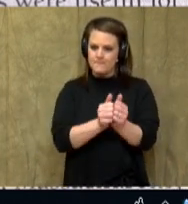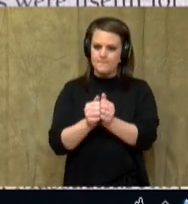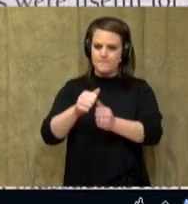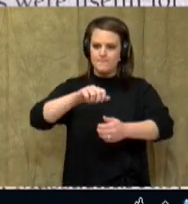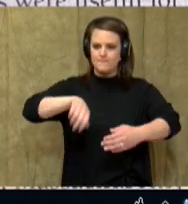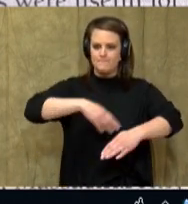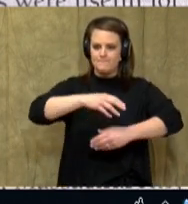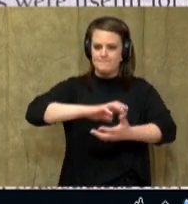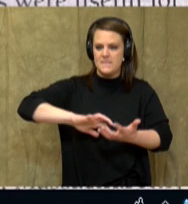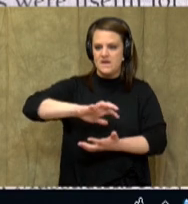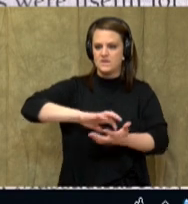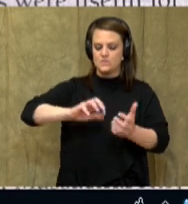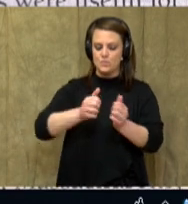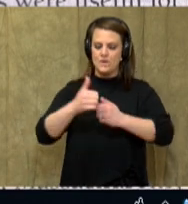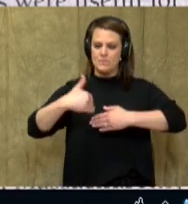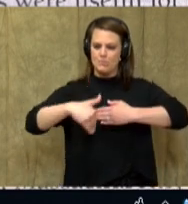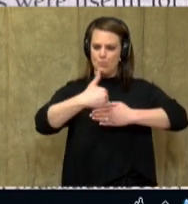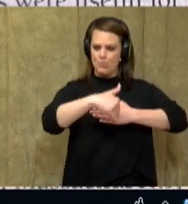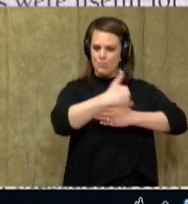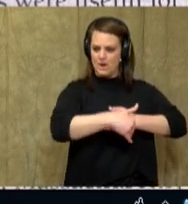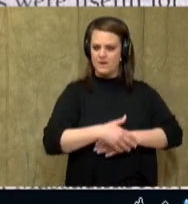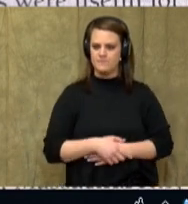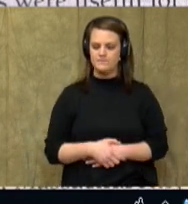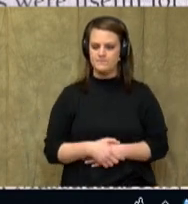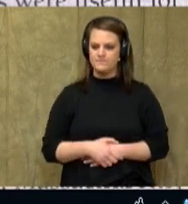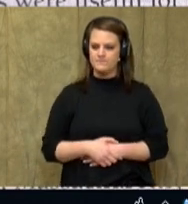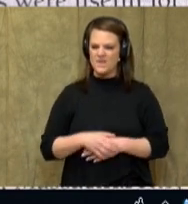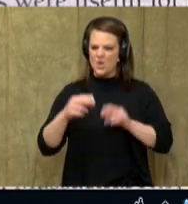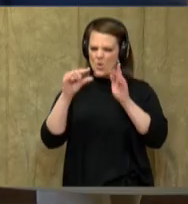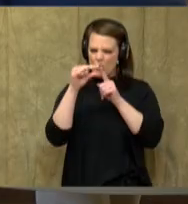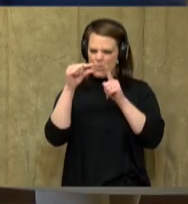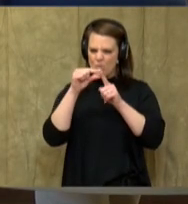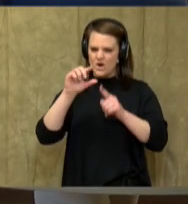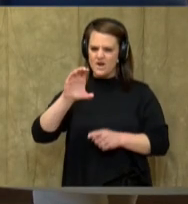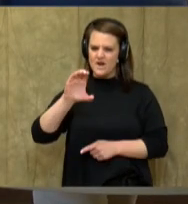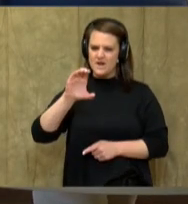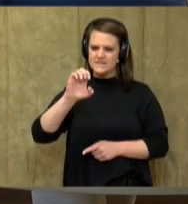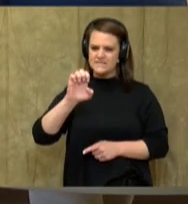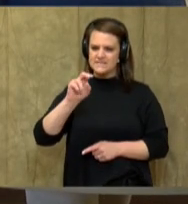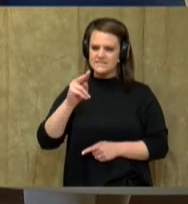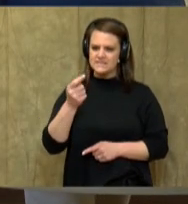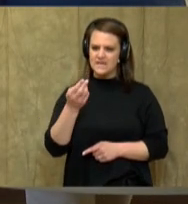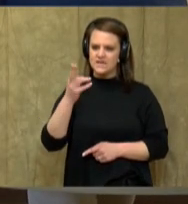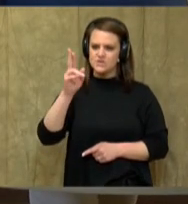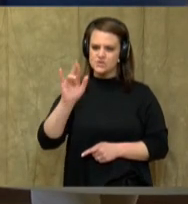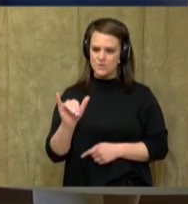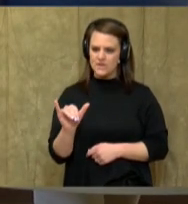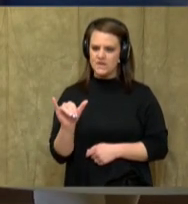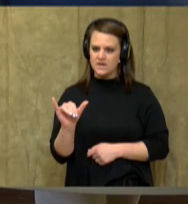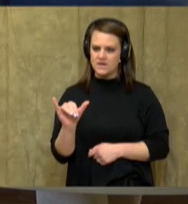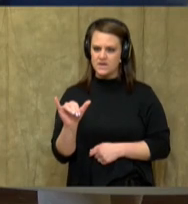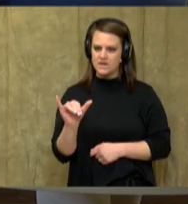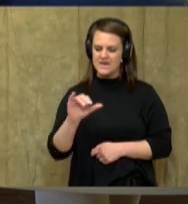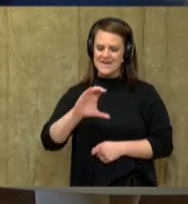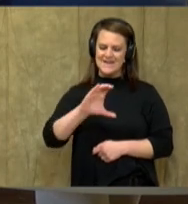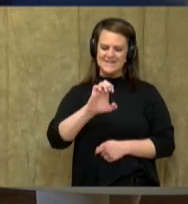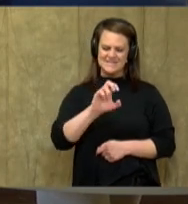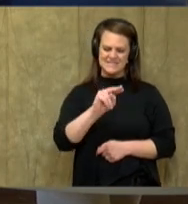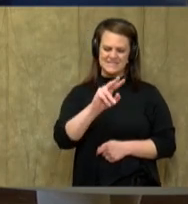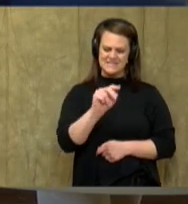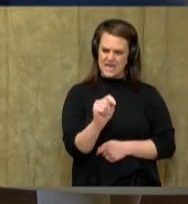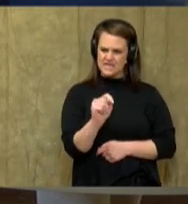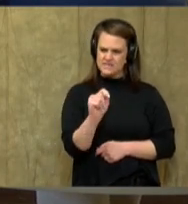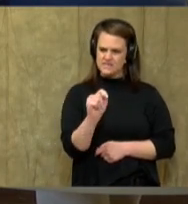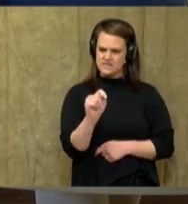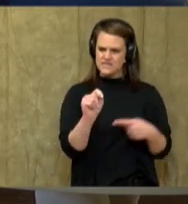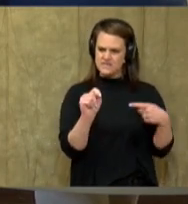Look at that word century. I see that word part sent. And I remember